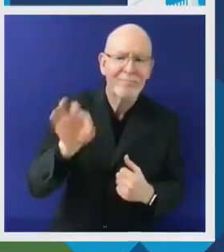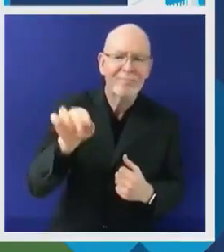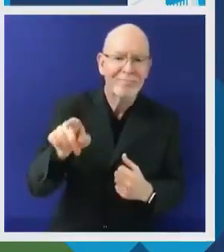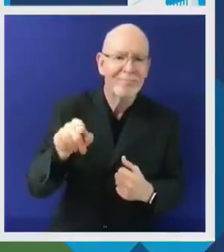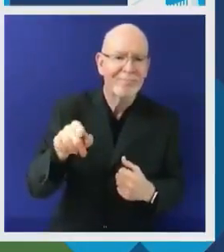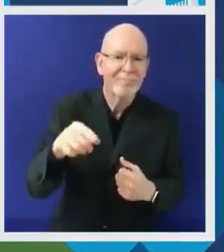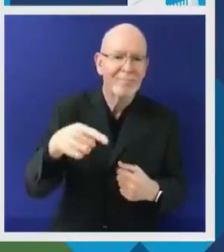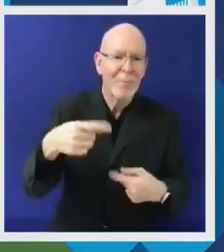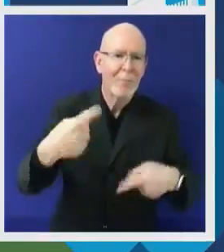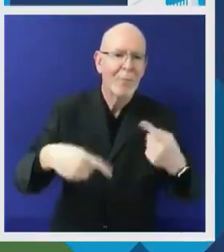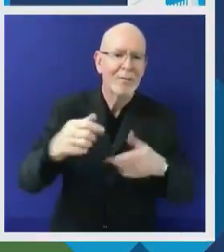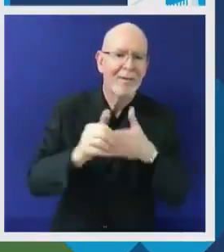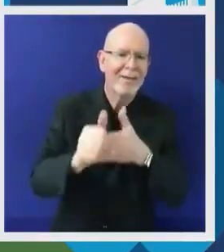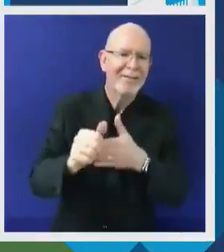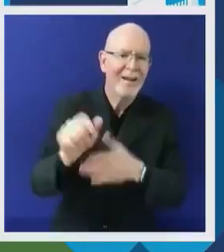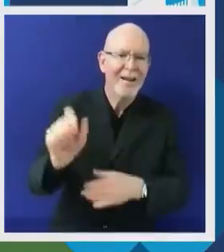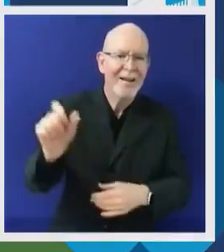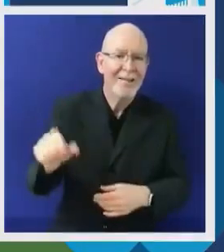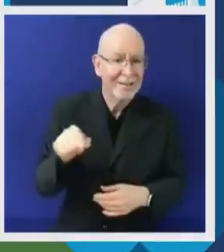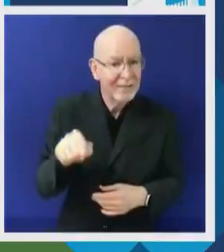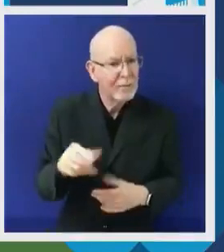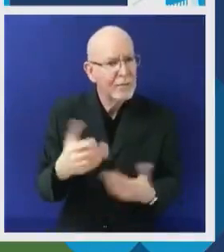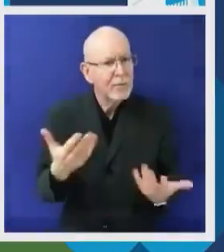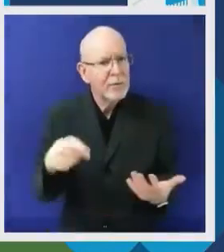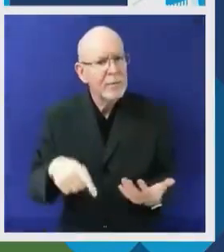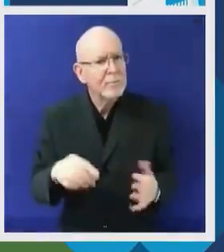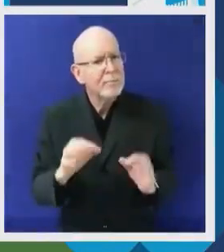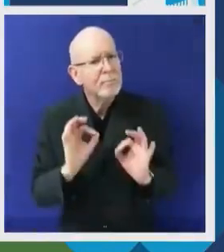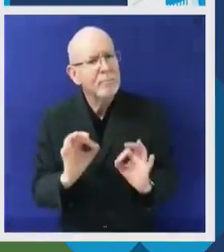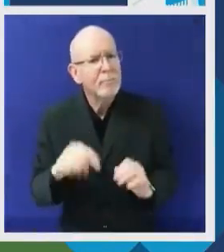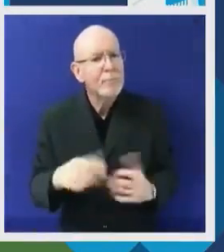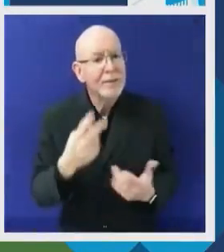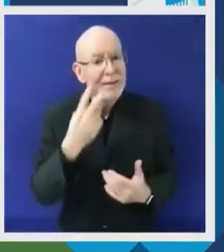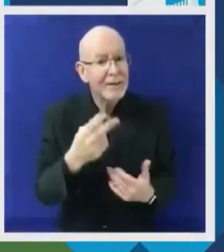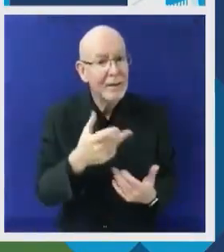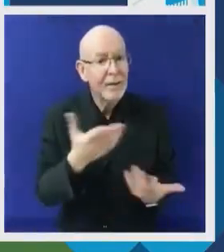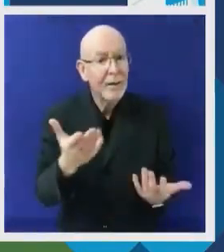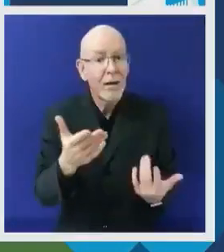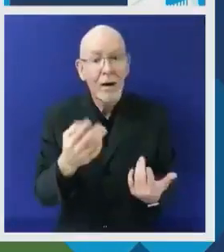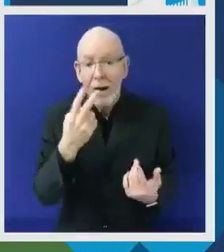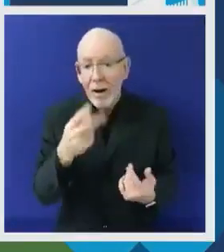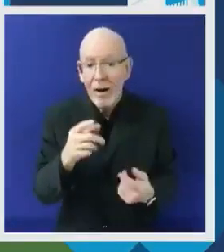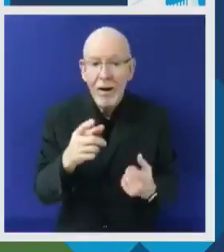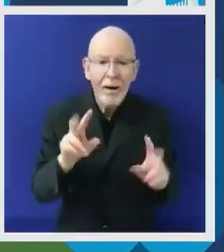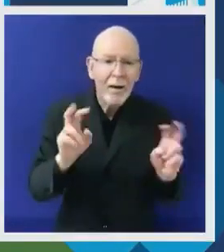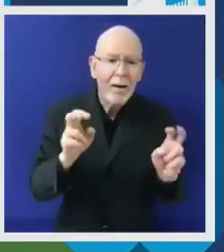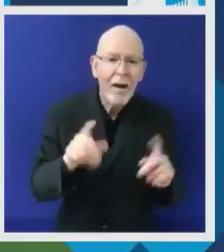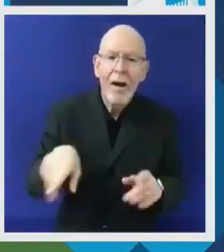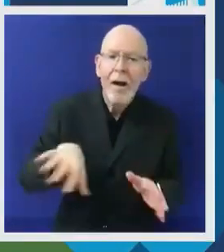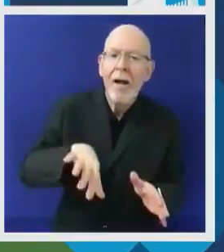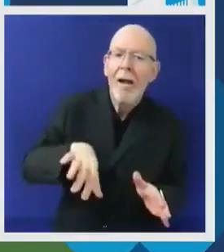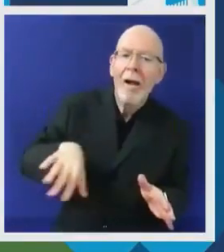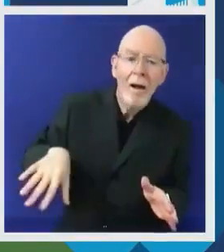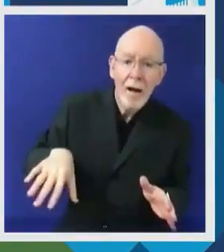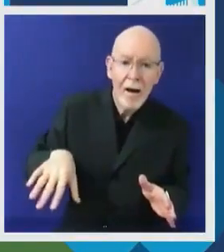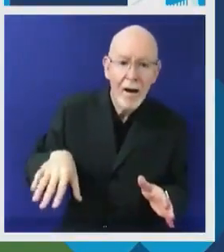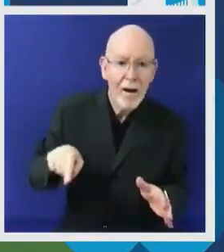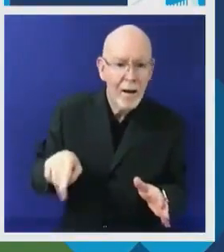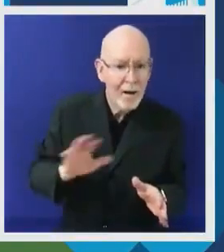migrants, reinforce this reality to us every single day this past year and before.